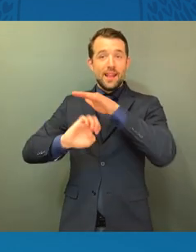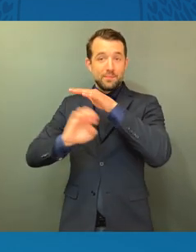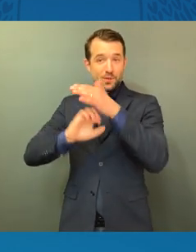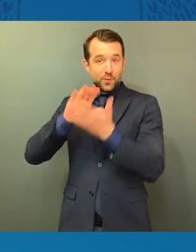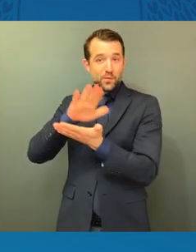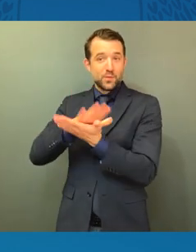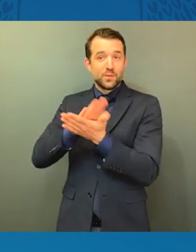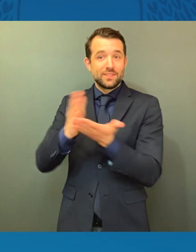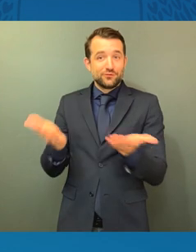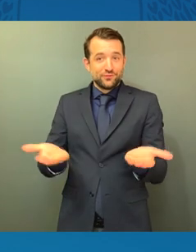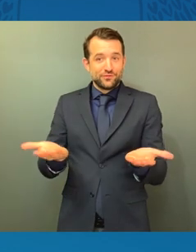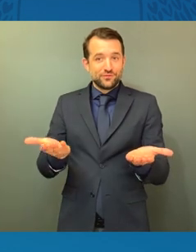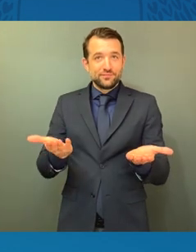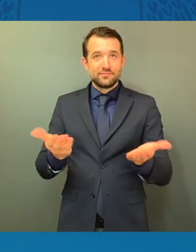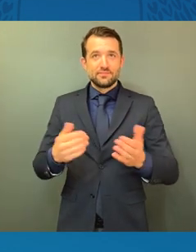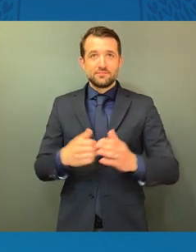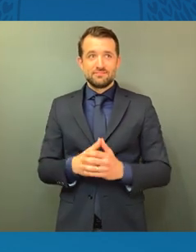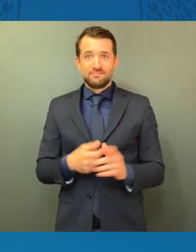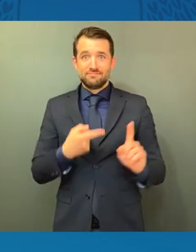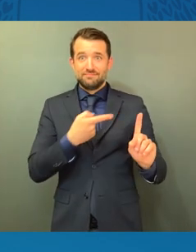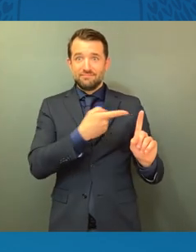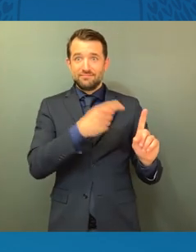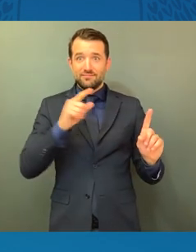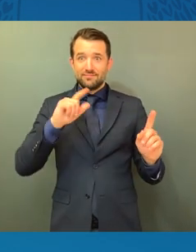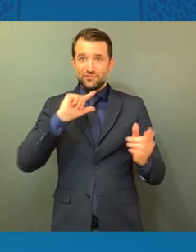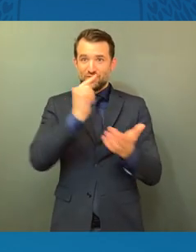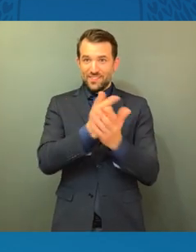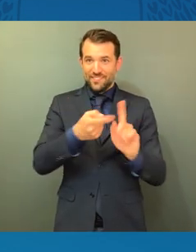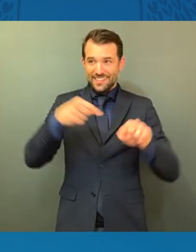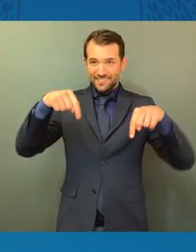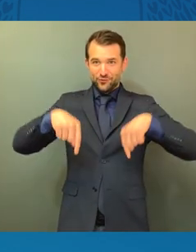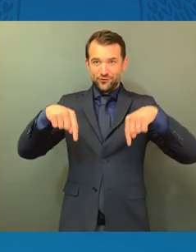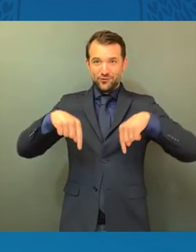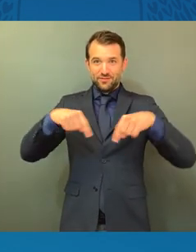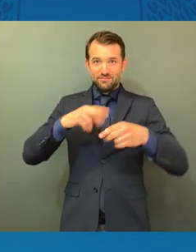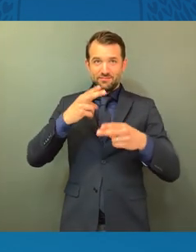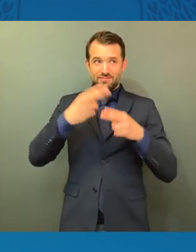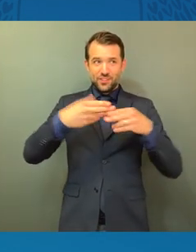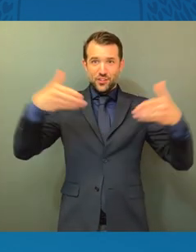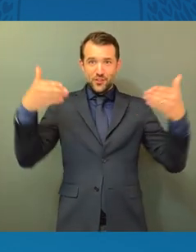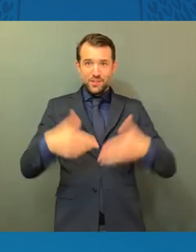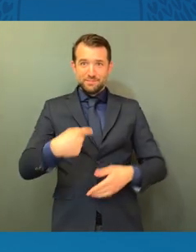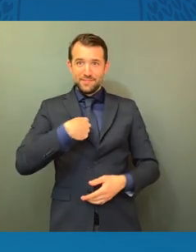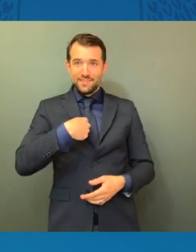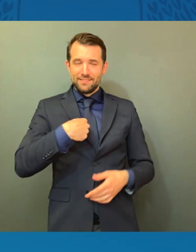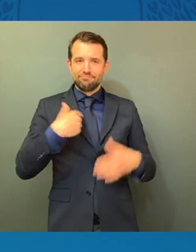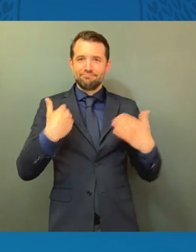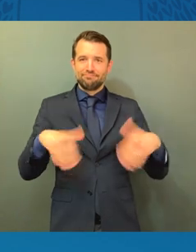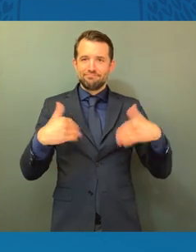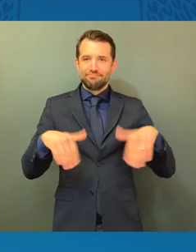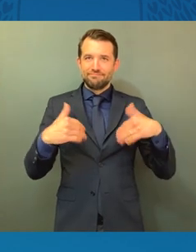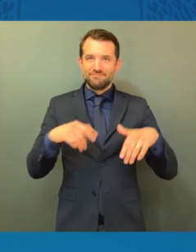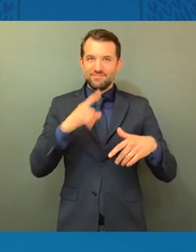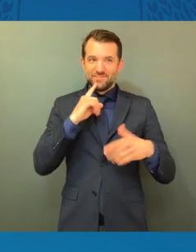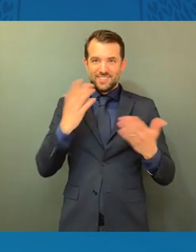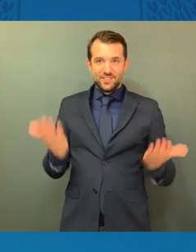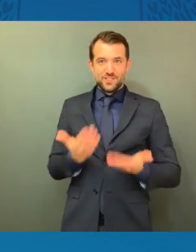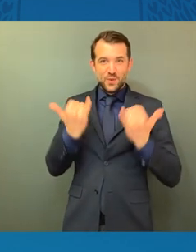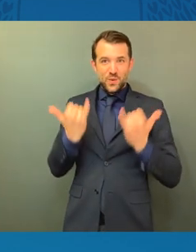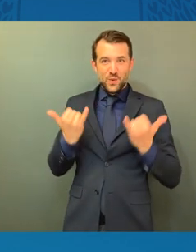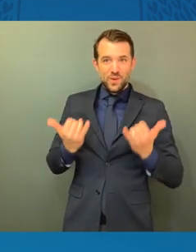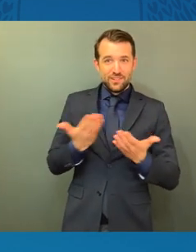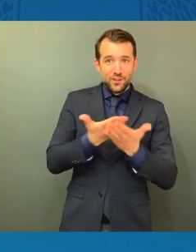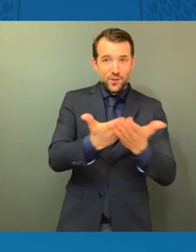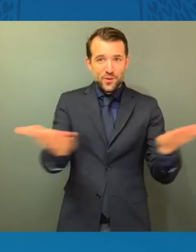by a graduate of Thomas Elementary. And today we are joined, as you know, by extraordinary leaders, our